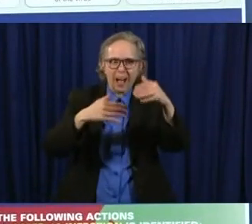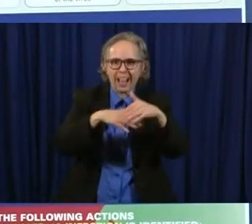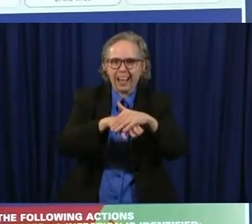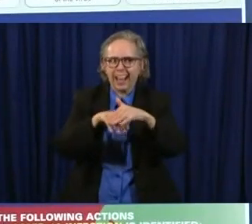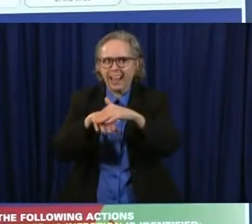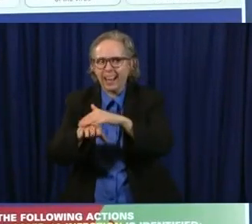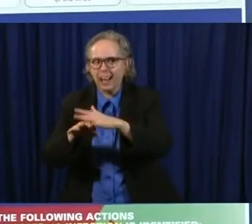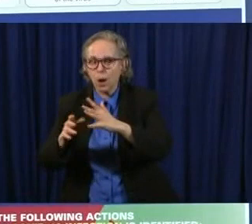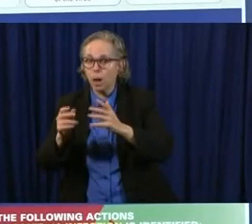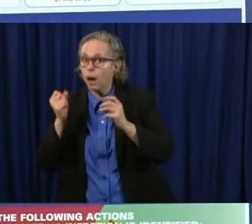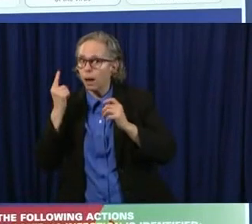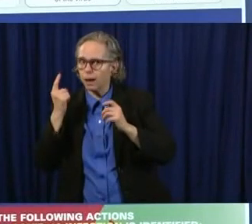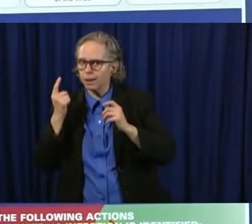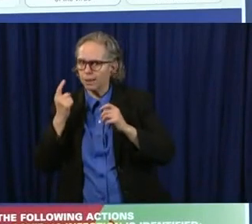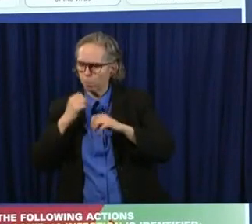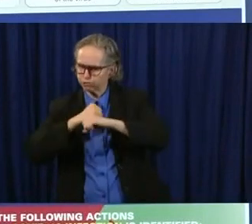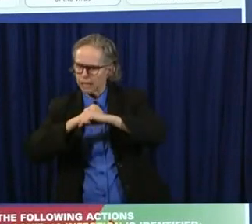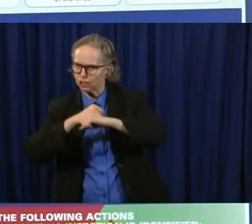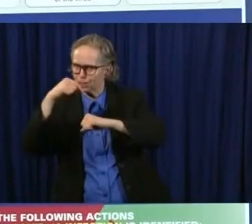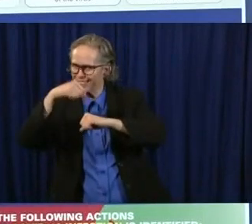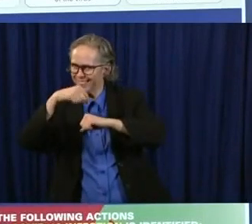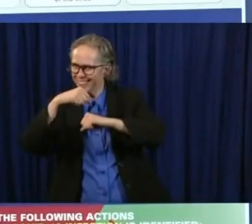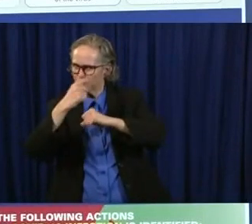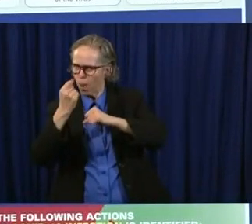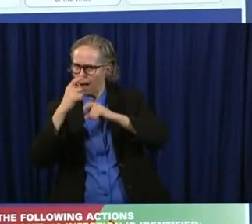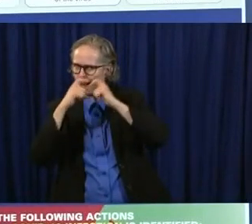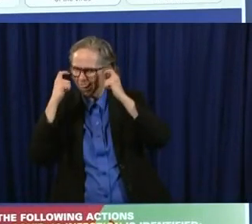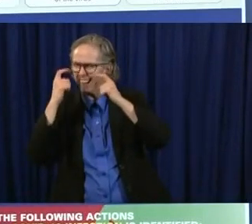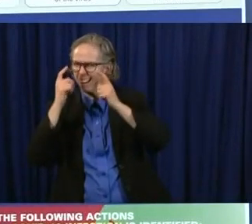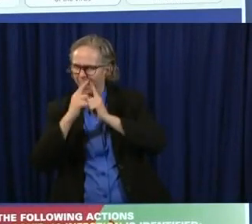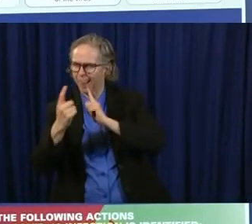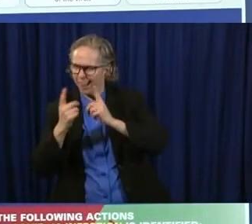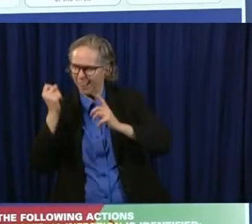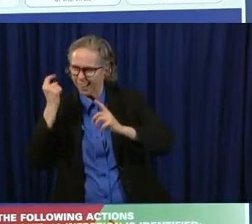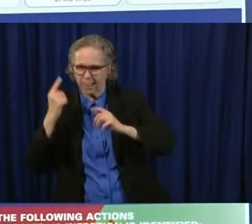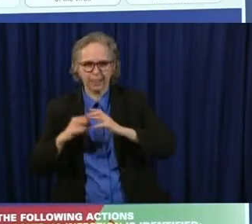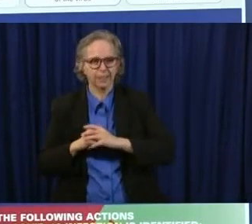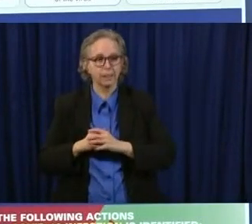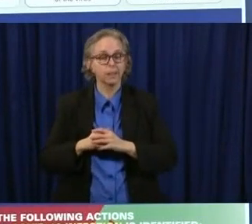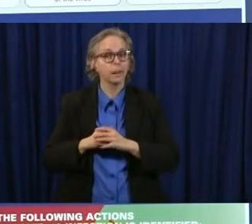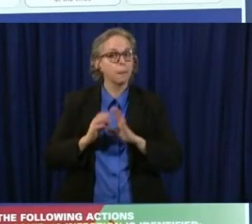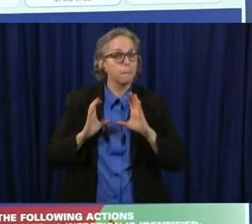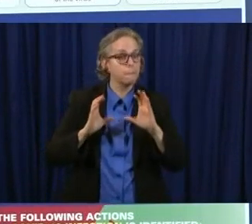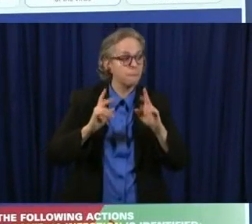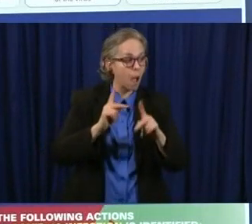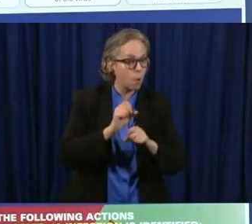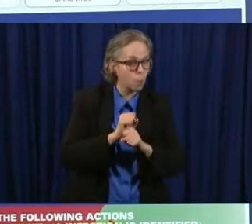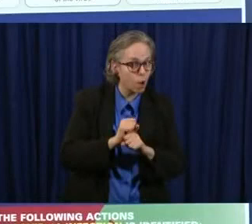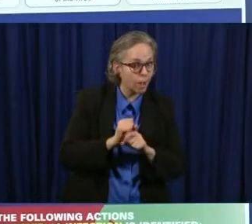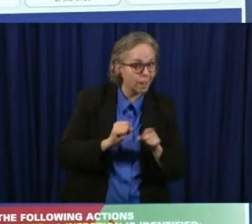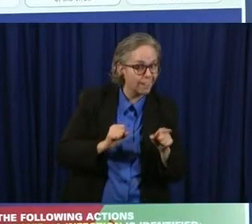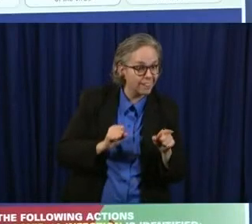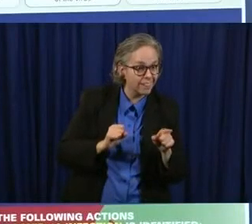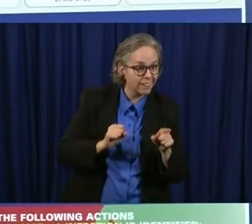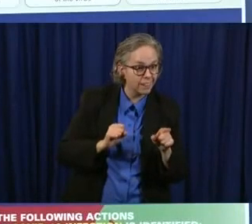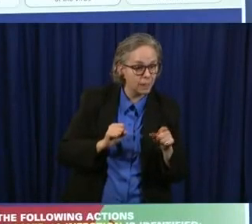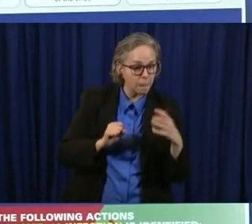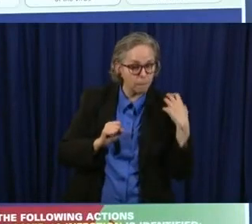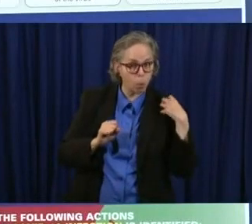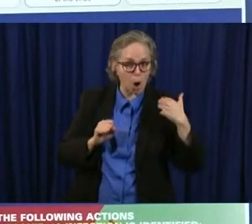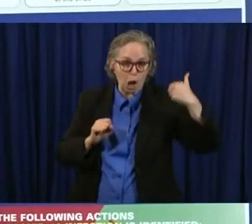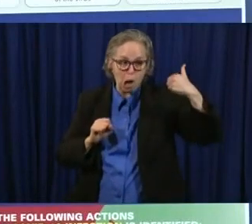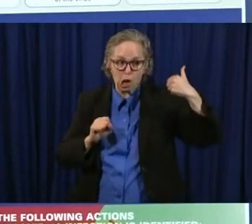place for them and that they can go back to work and that their employer has got rules